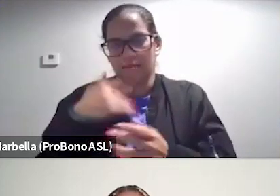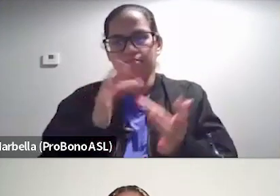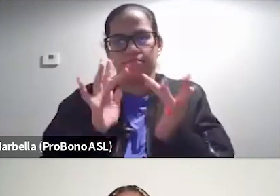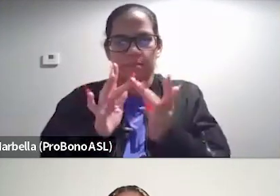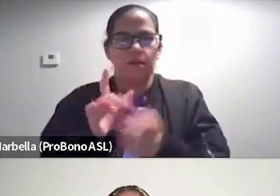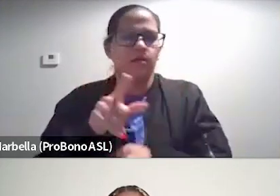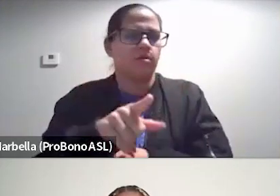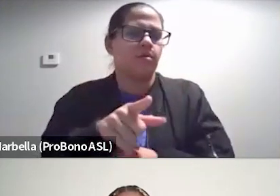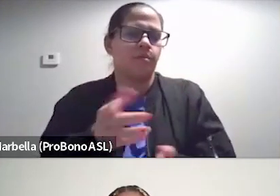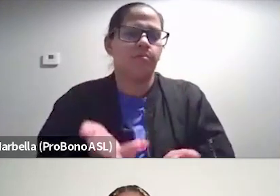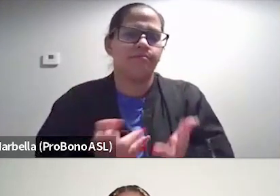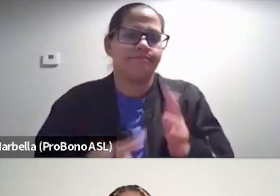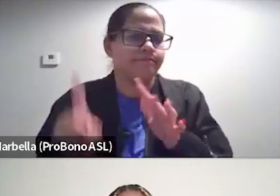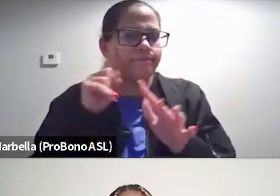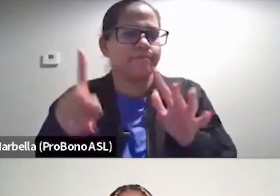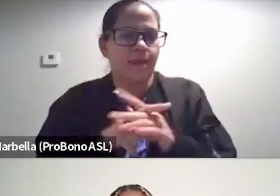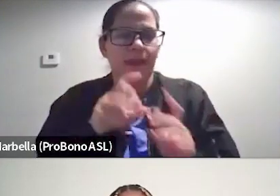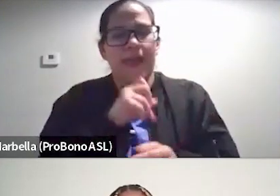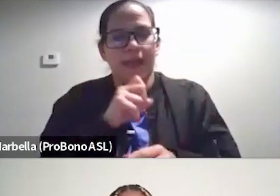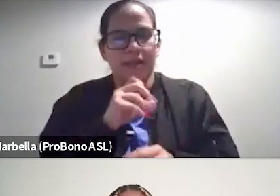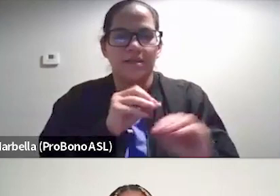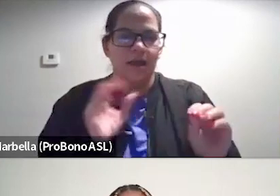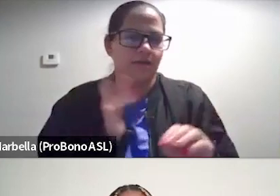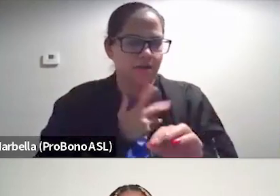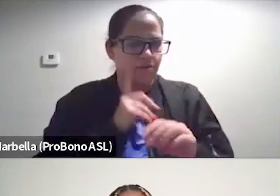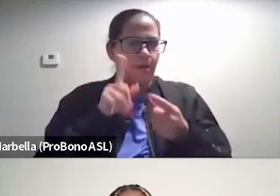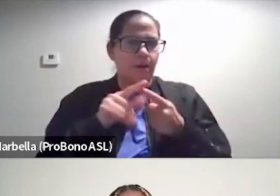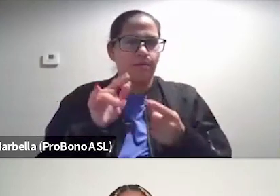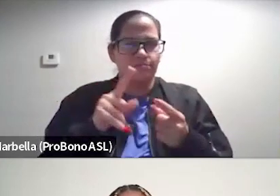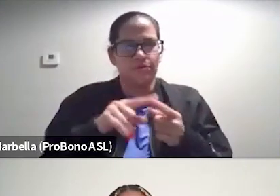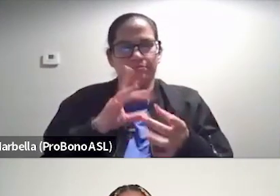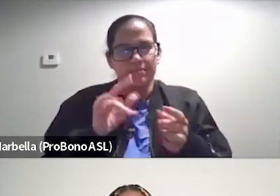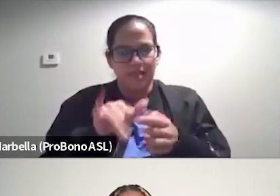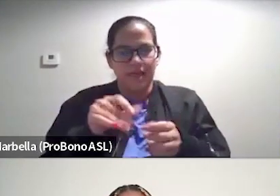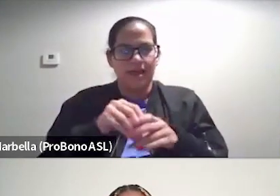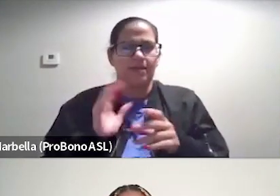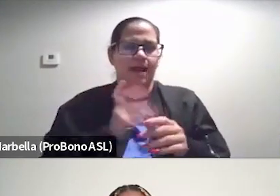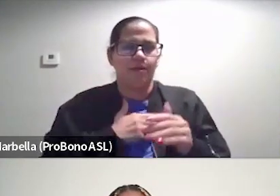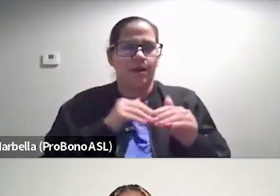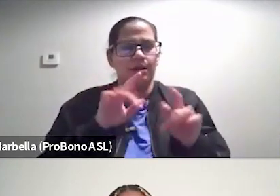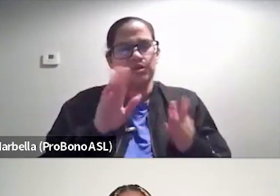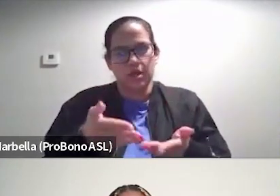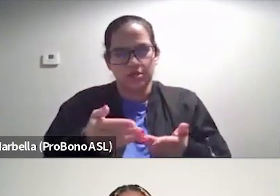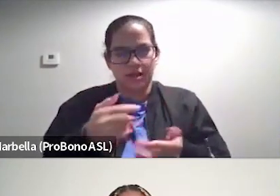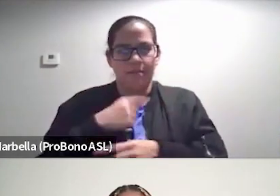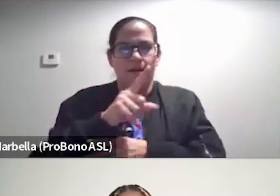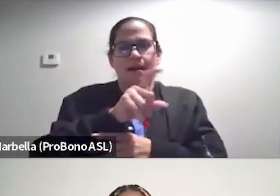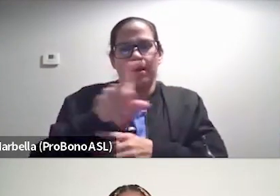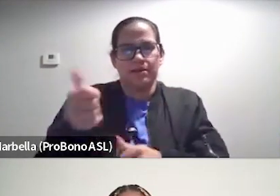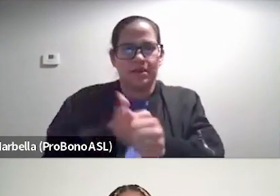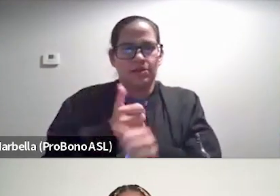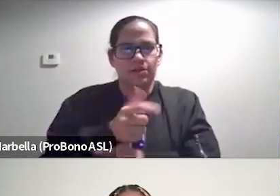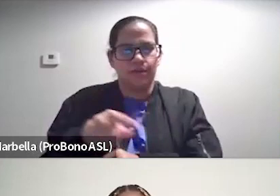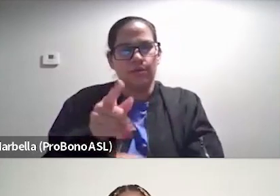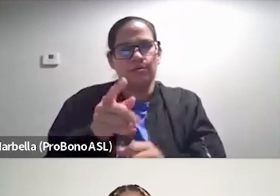up age and since none of us thought to say that in our introductions, um, could I ask each of you, um, just to real quick